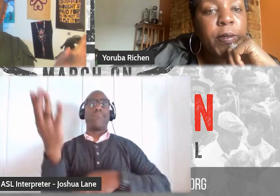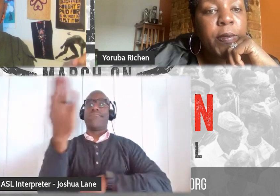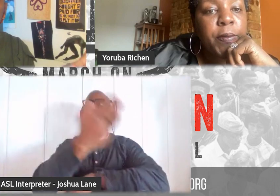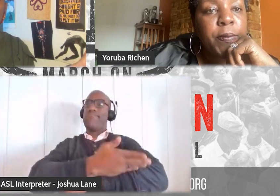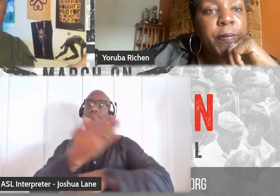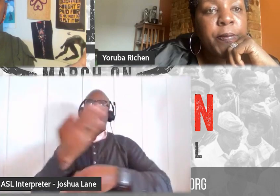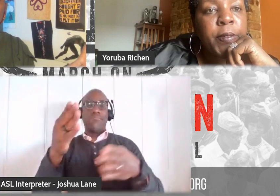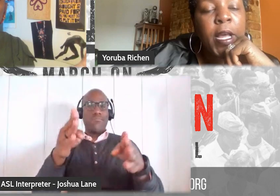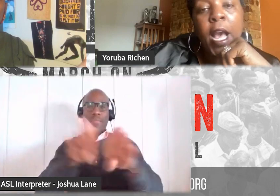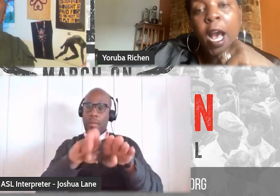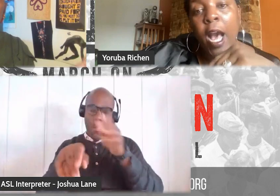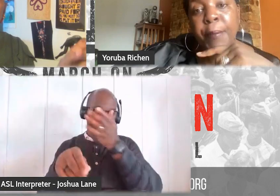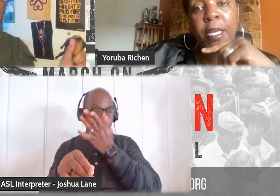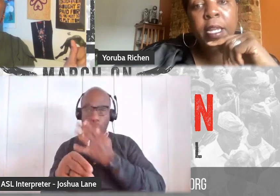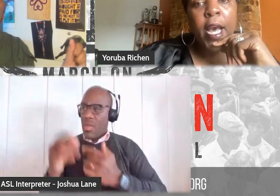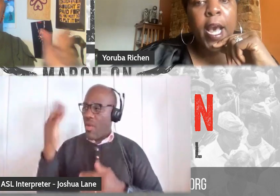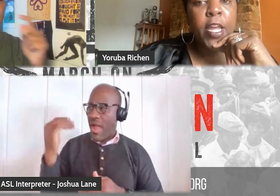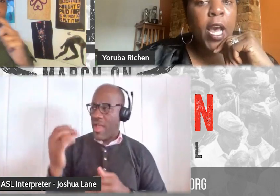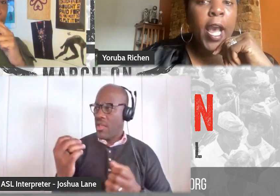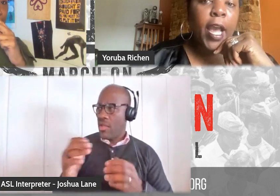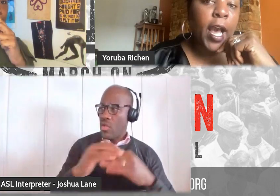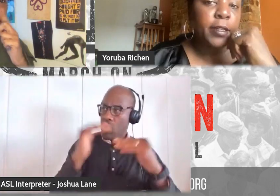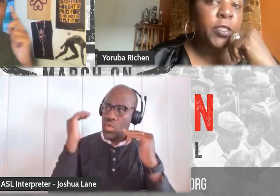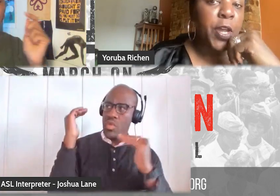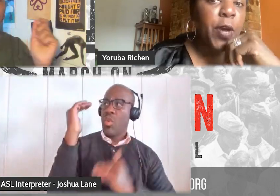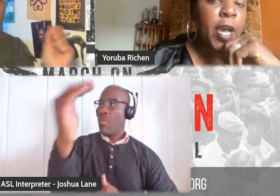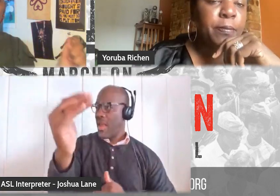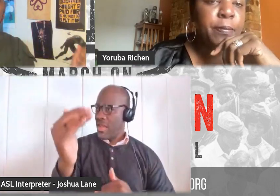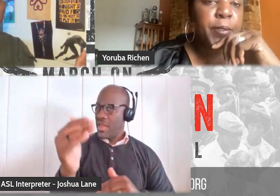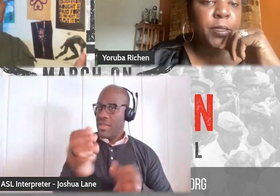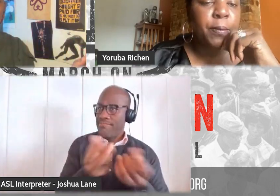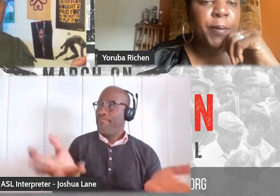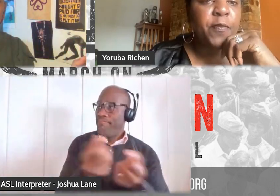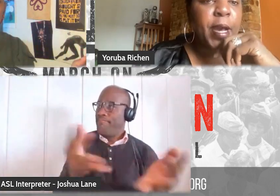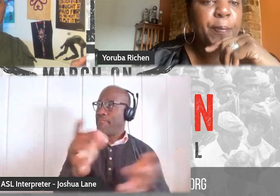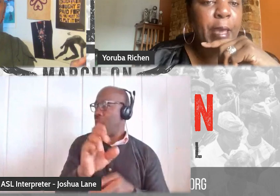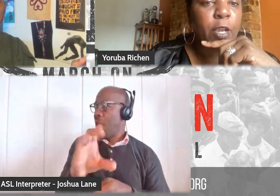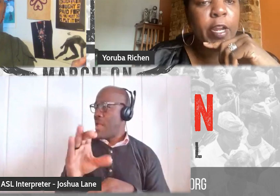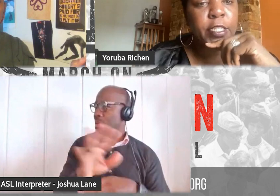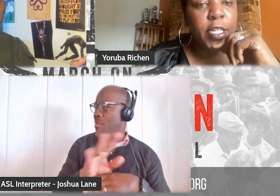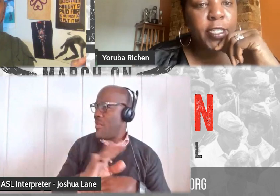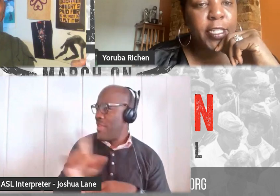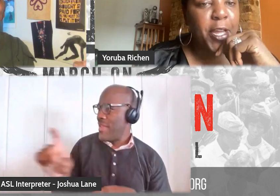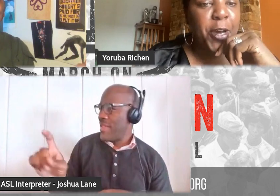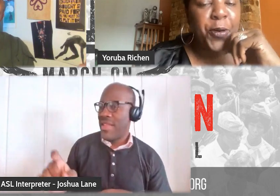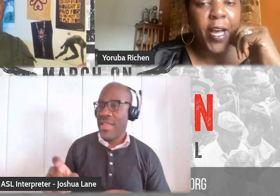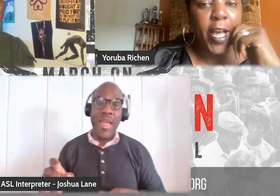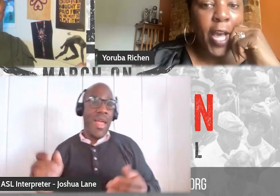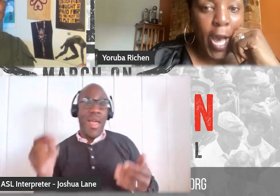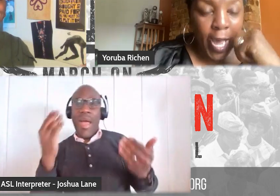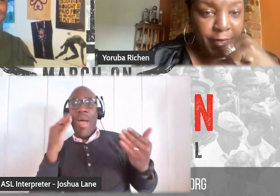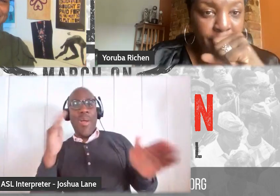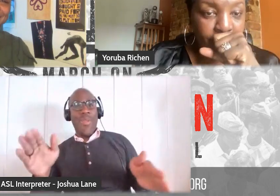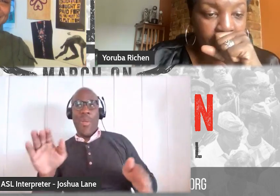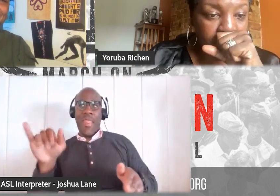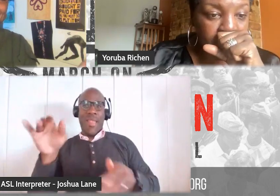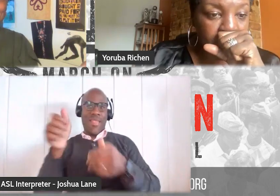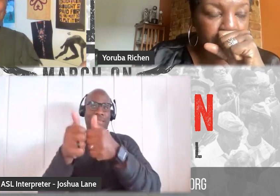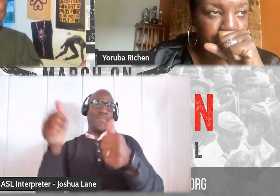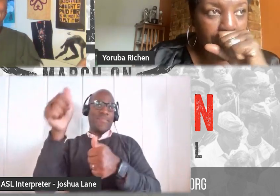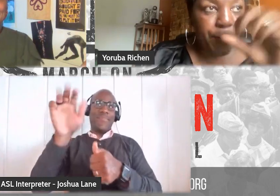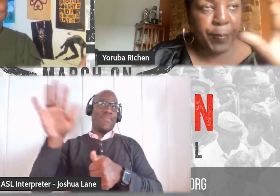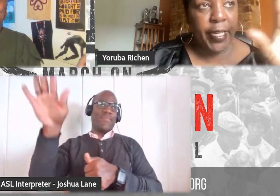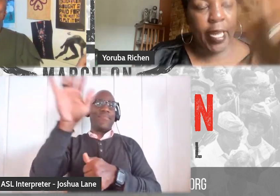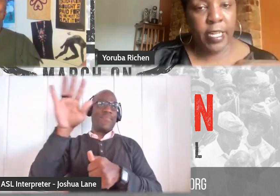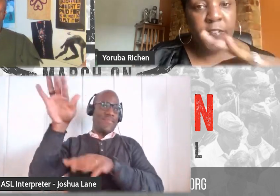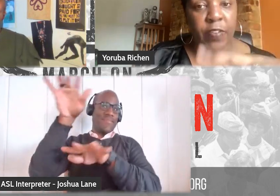a glut in the market or? I mean, I, you know, it's above my pay grade to know. I think it is